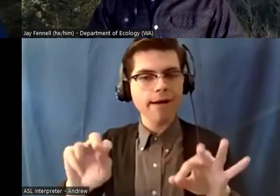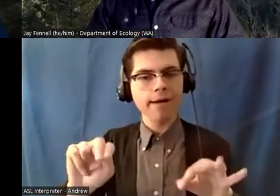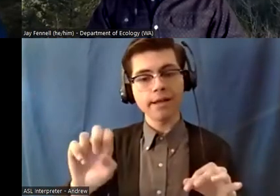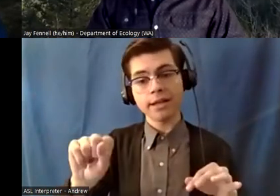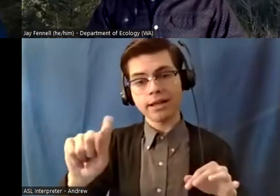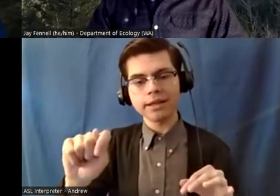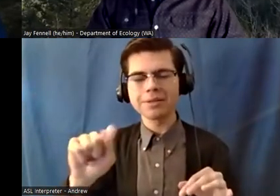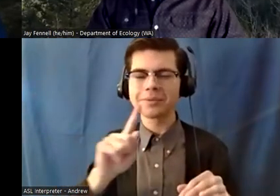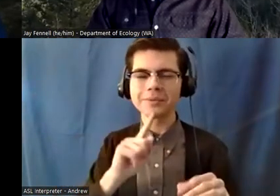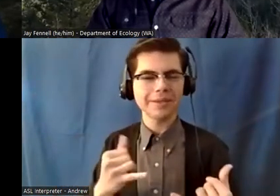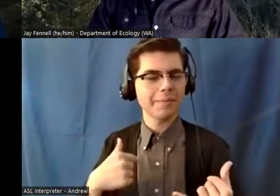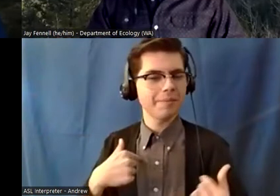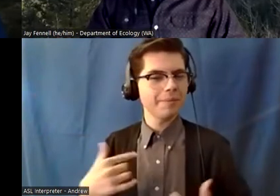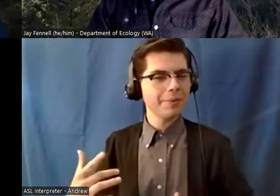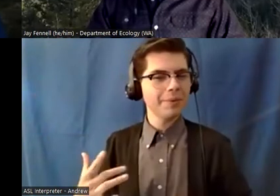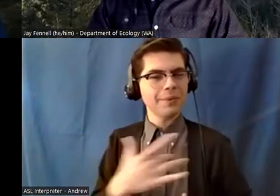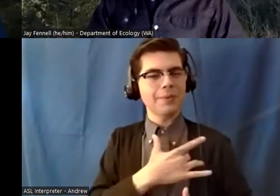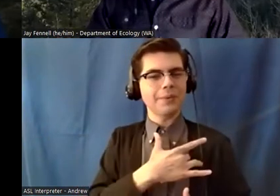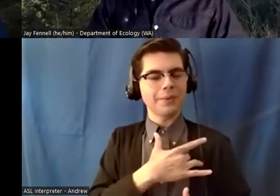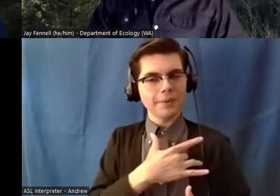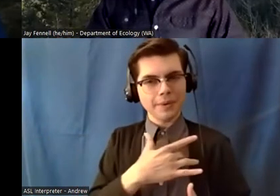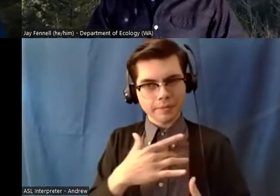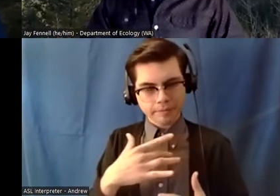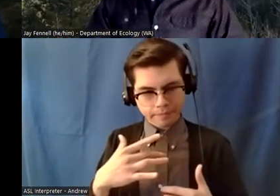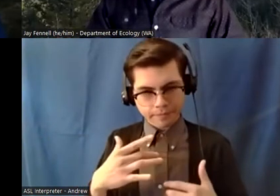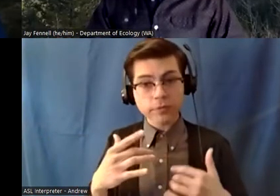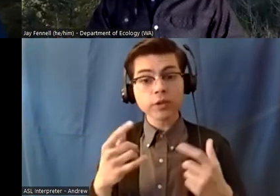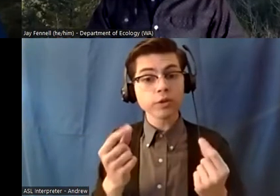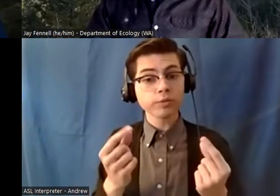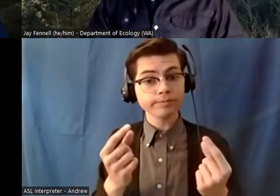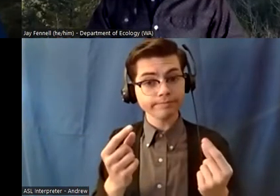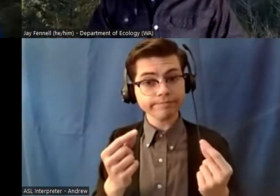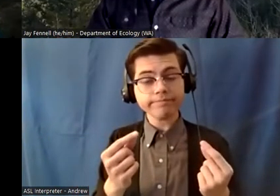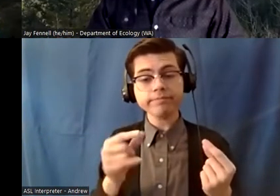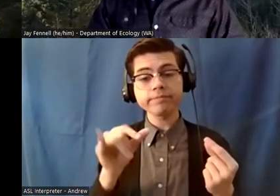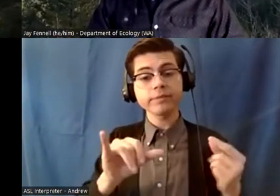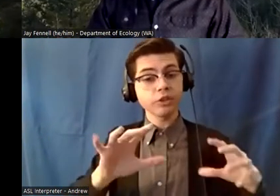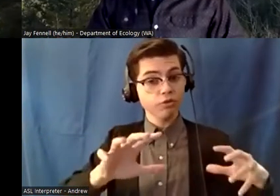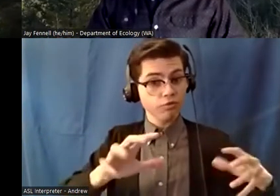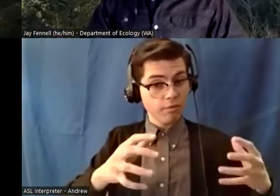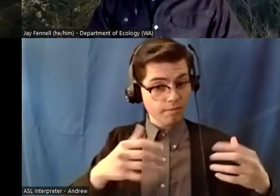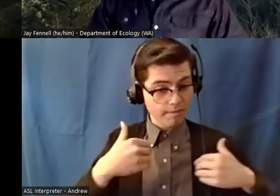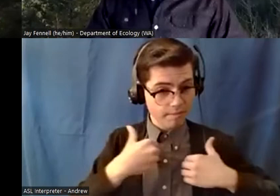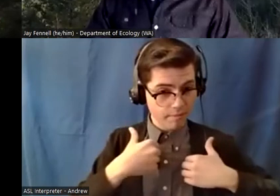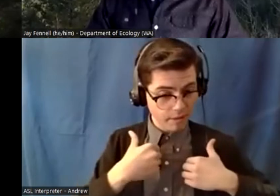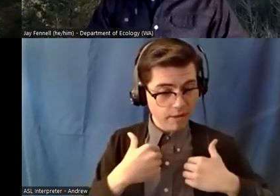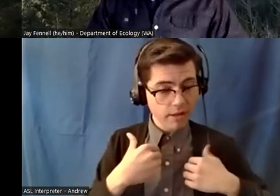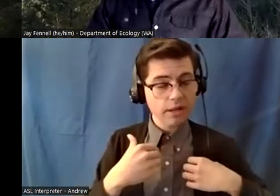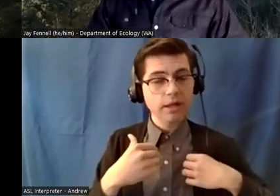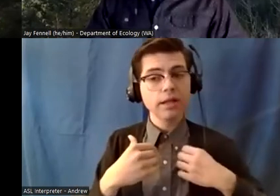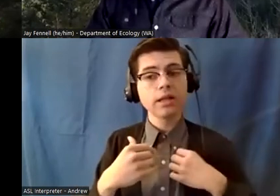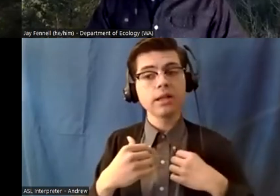program were experimentally imprinted and then taken to galveston fisheries national fisheries lab for rearing in